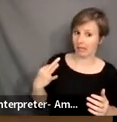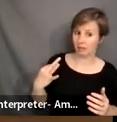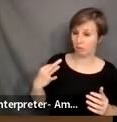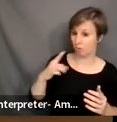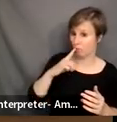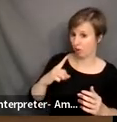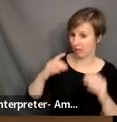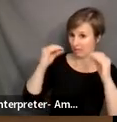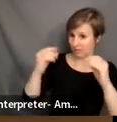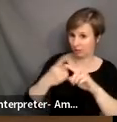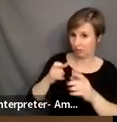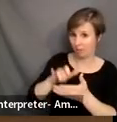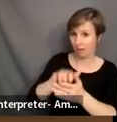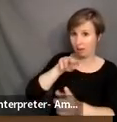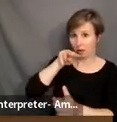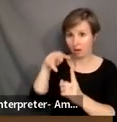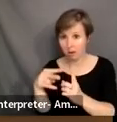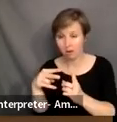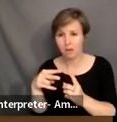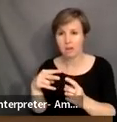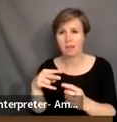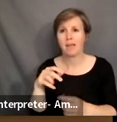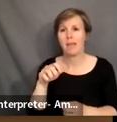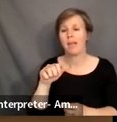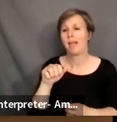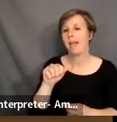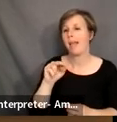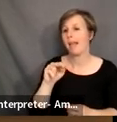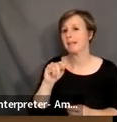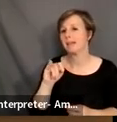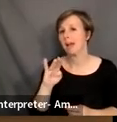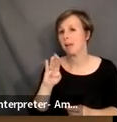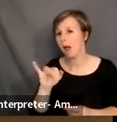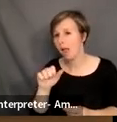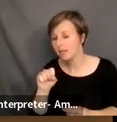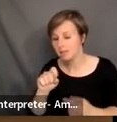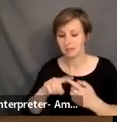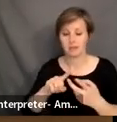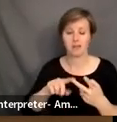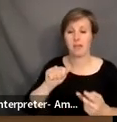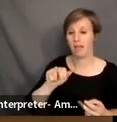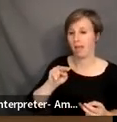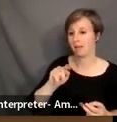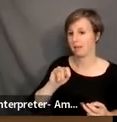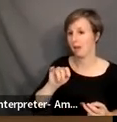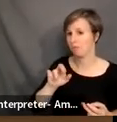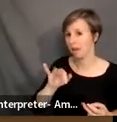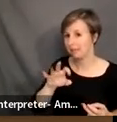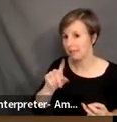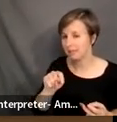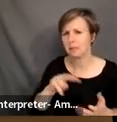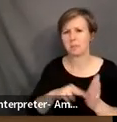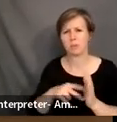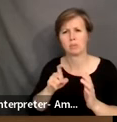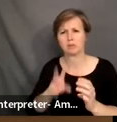from the perspective of anti-bias, anti-racist, we have to talk about issues of power, privilege,